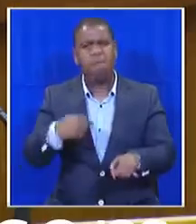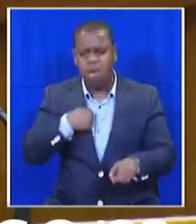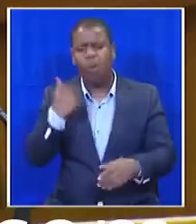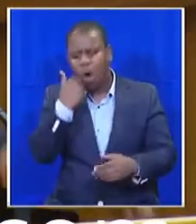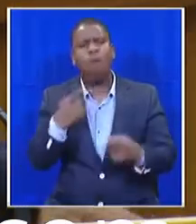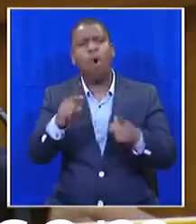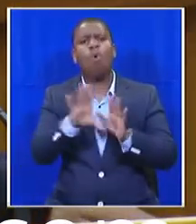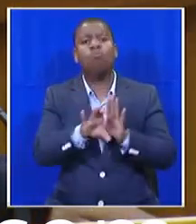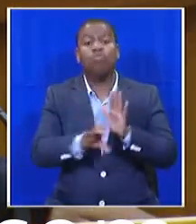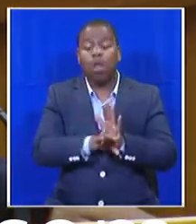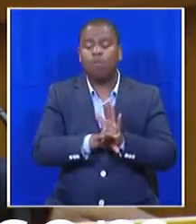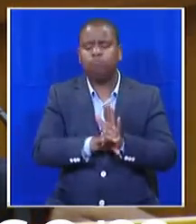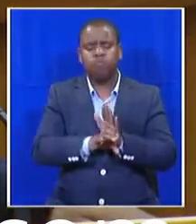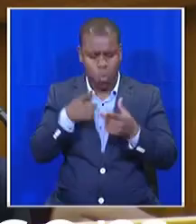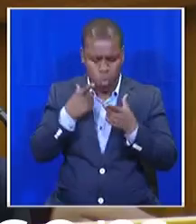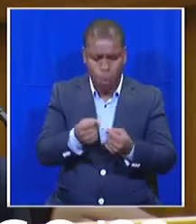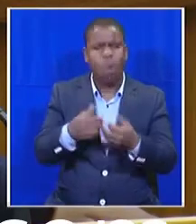constitutional obligation.